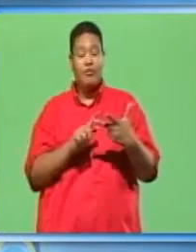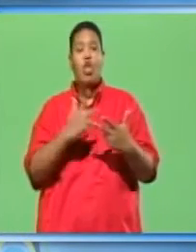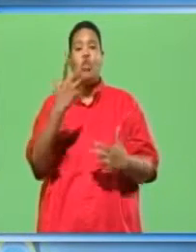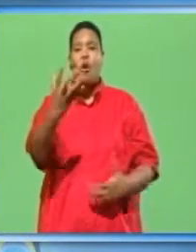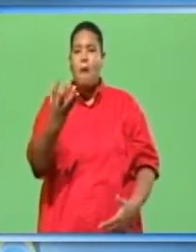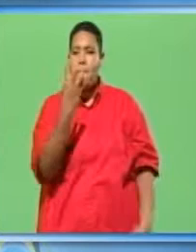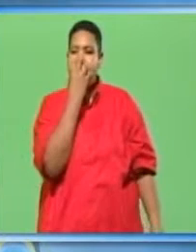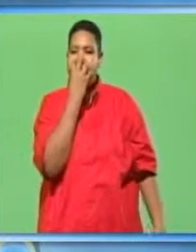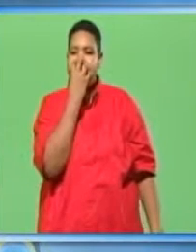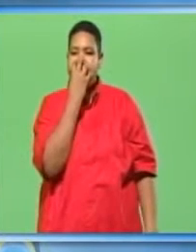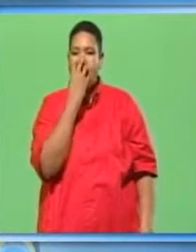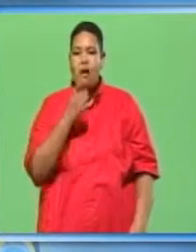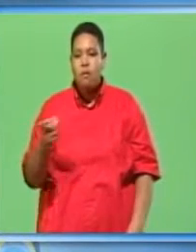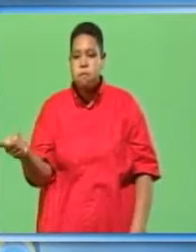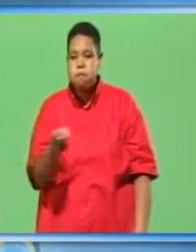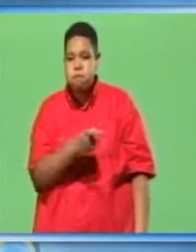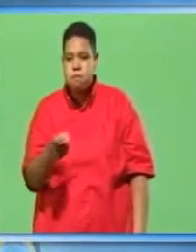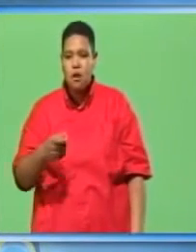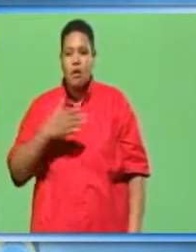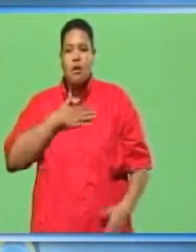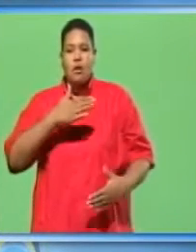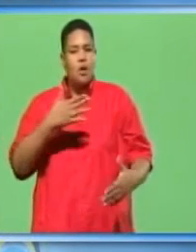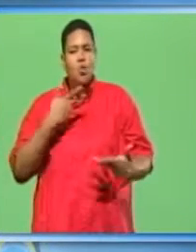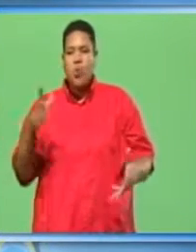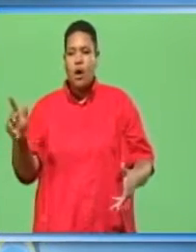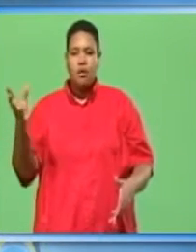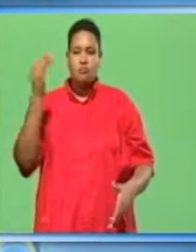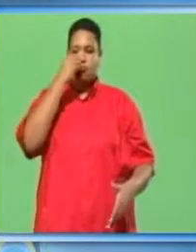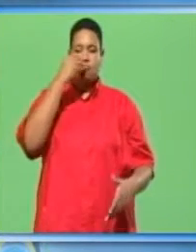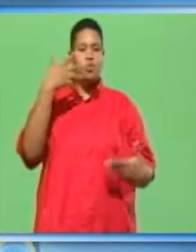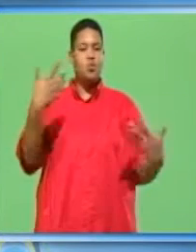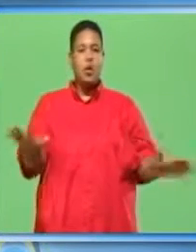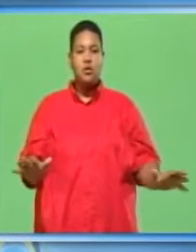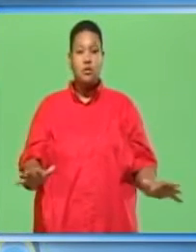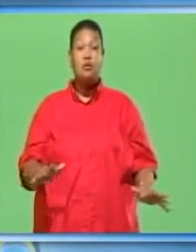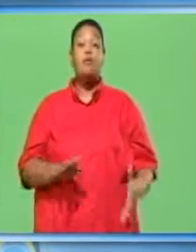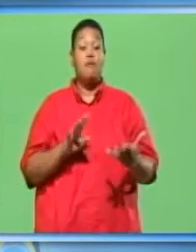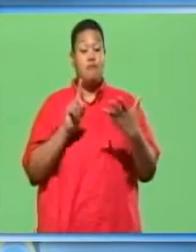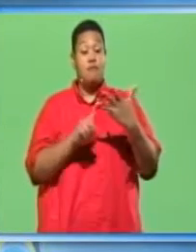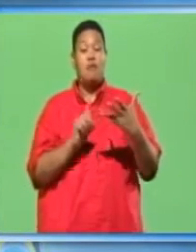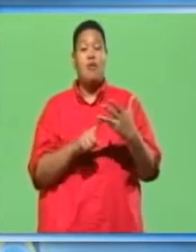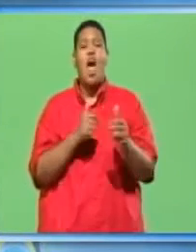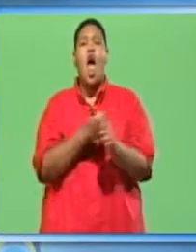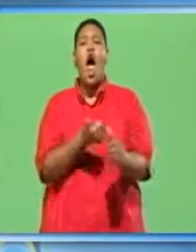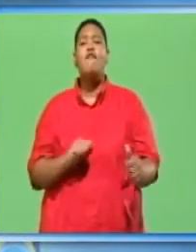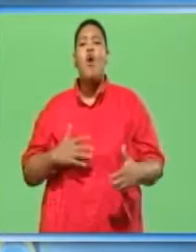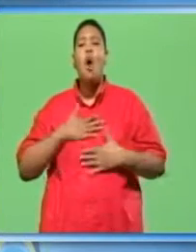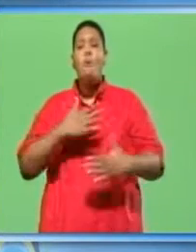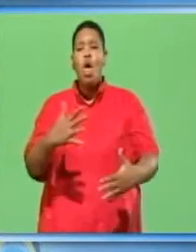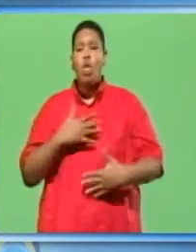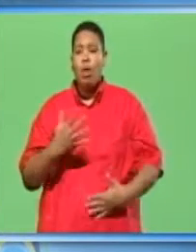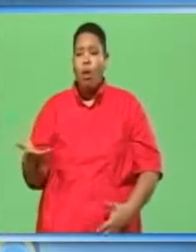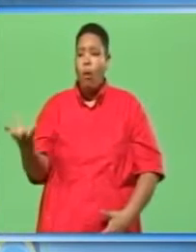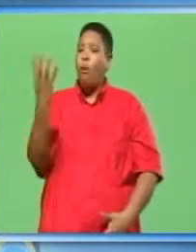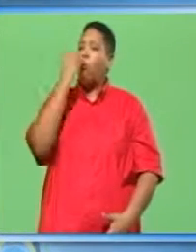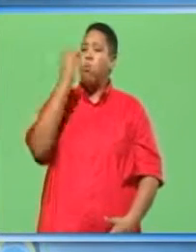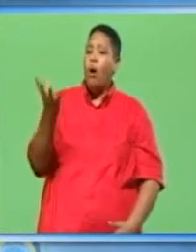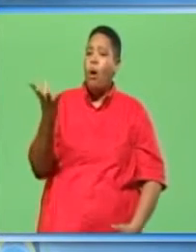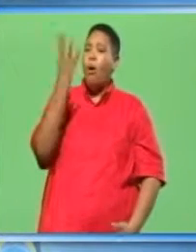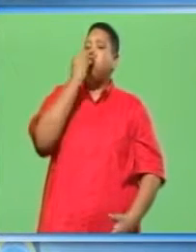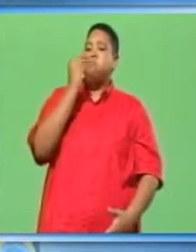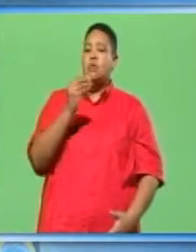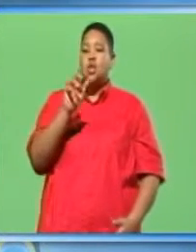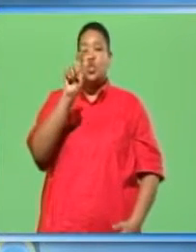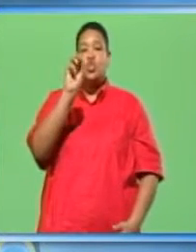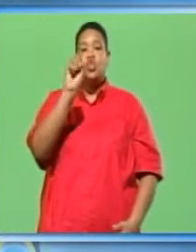when you are spraying finishing materials. 14. Avoid breathing fumes from toxic materials.